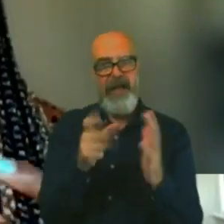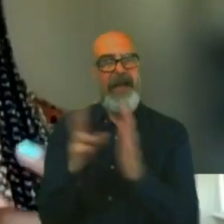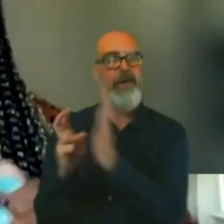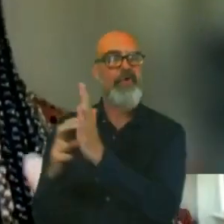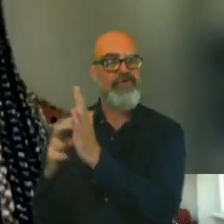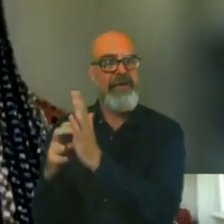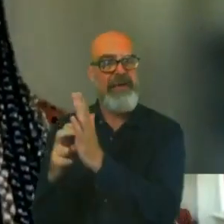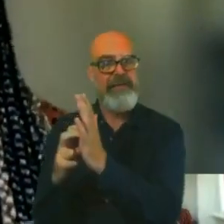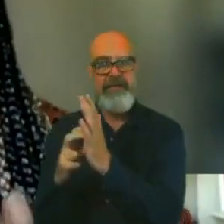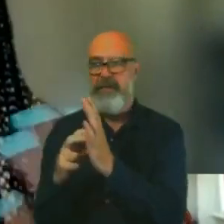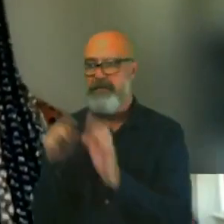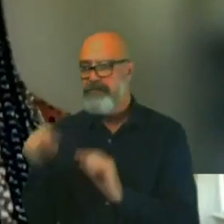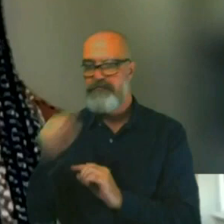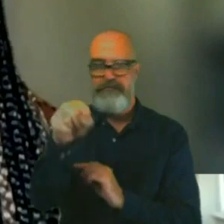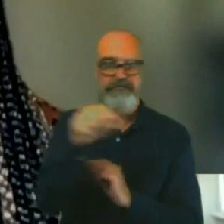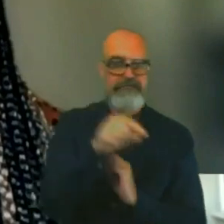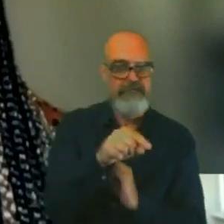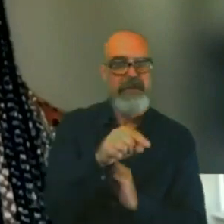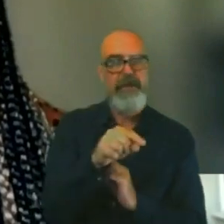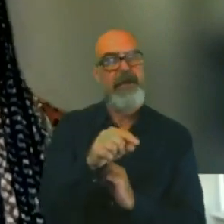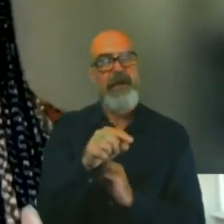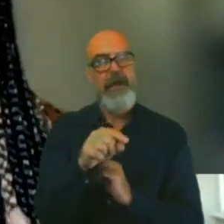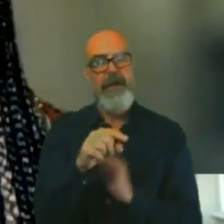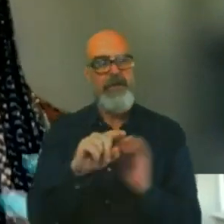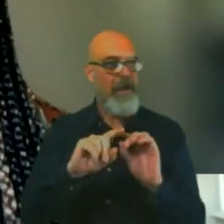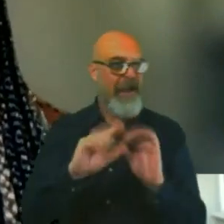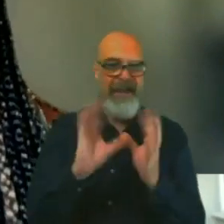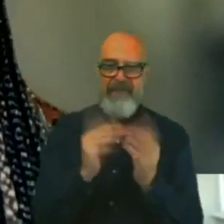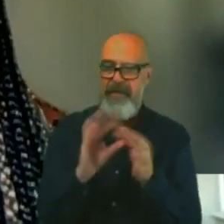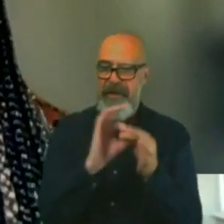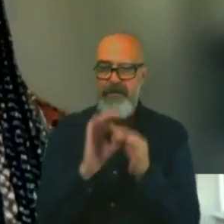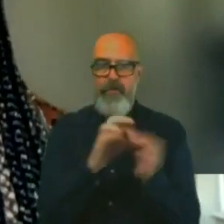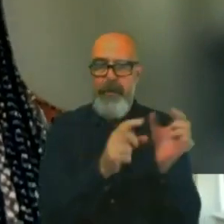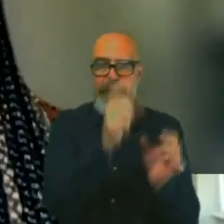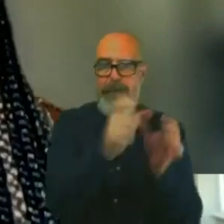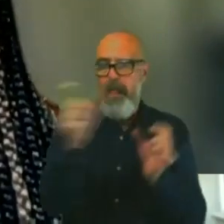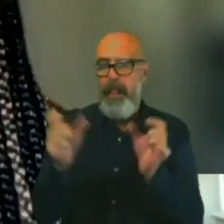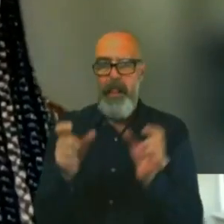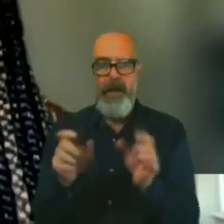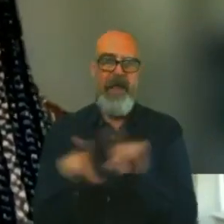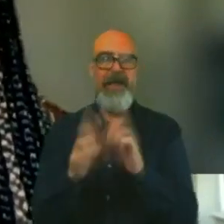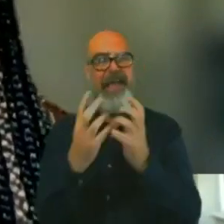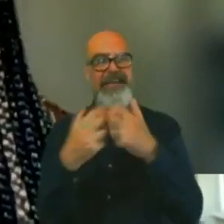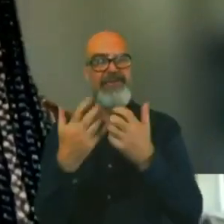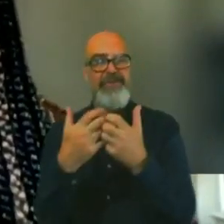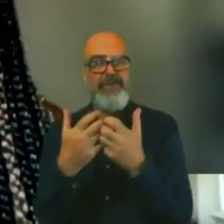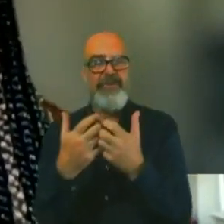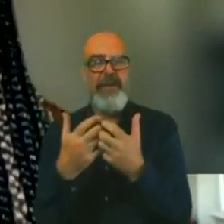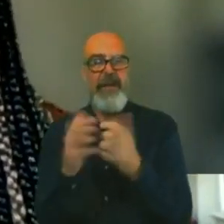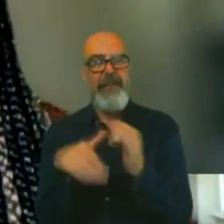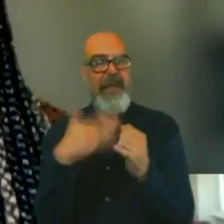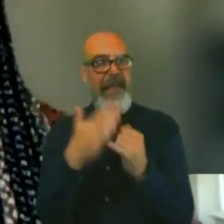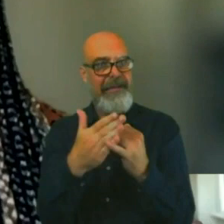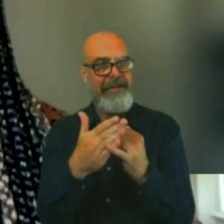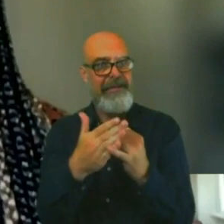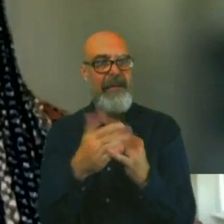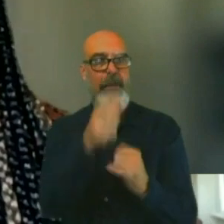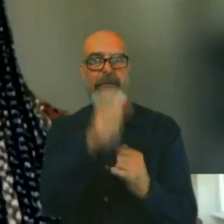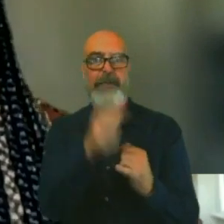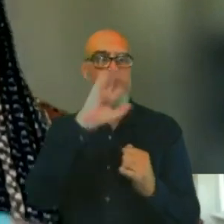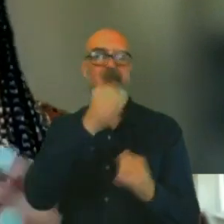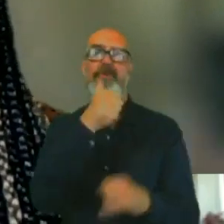our subcontractors, like everything we do is all about people. So even the engineering that we do, at the end of it, people are going to use it. So